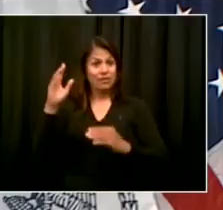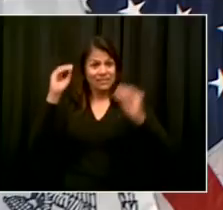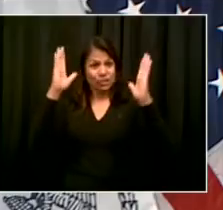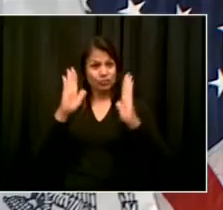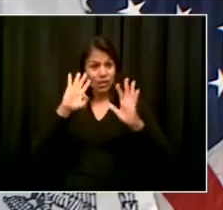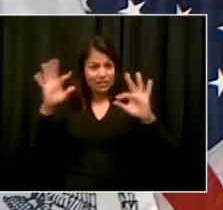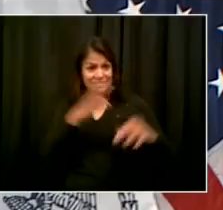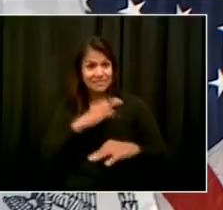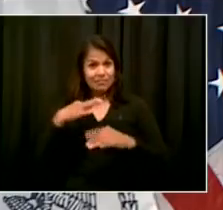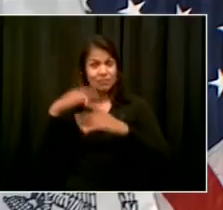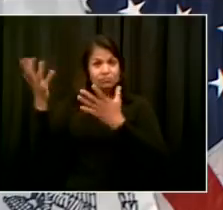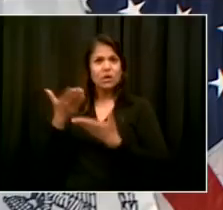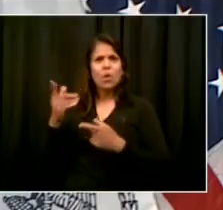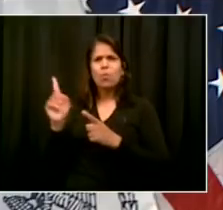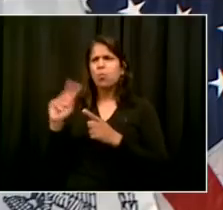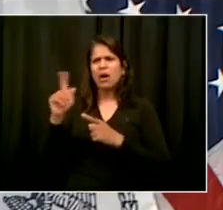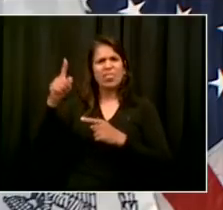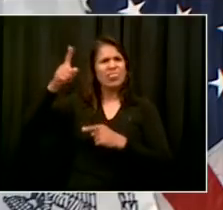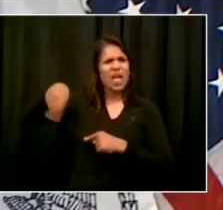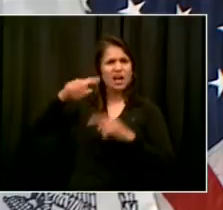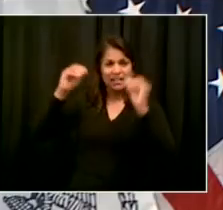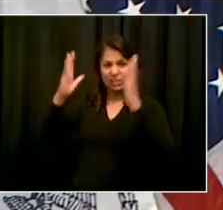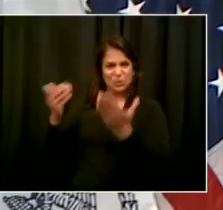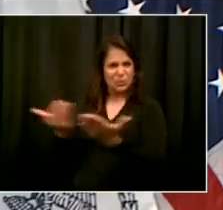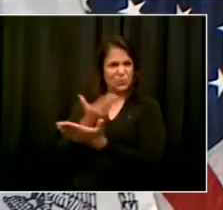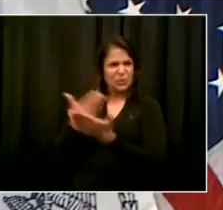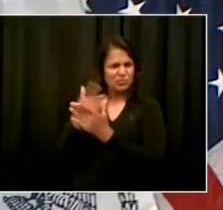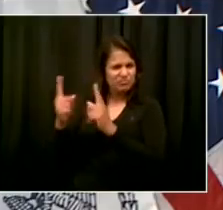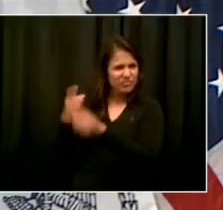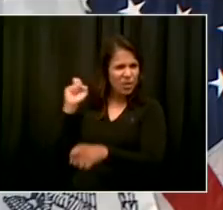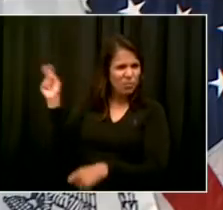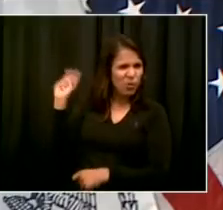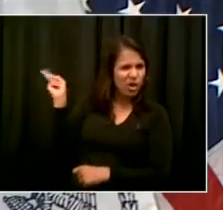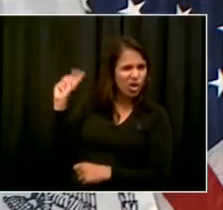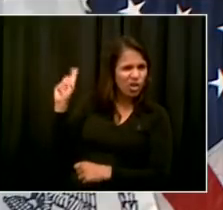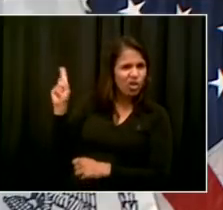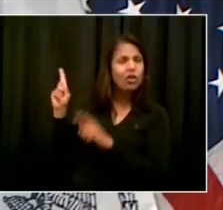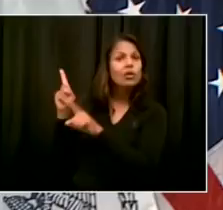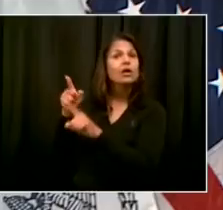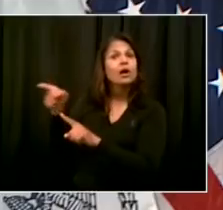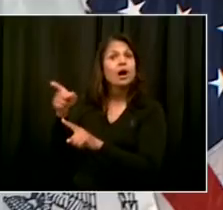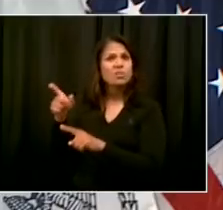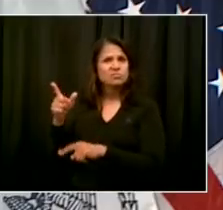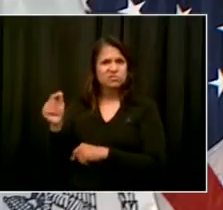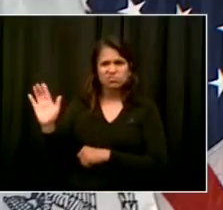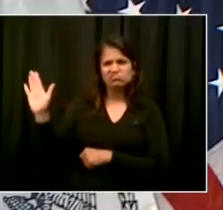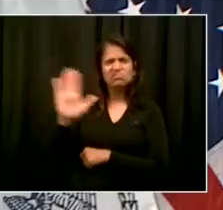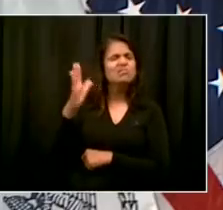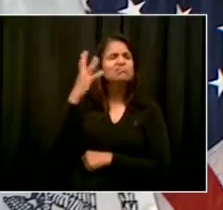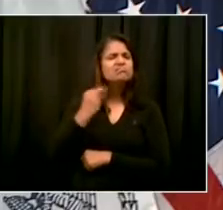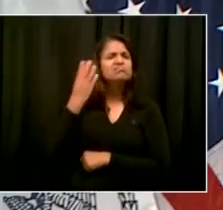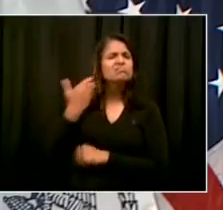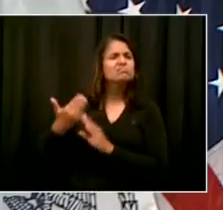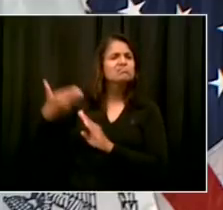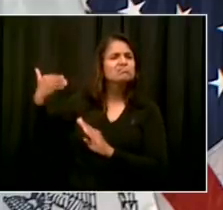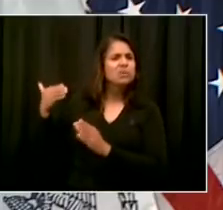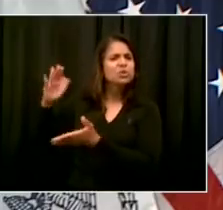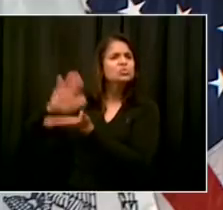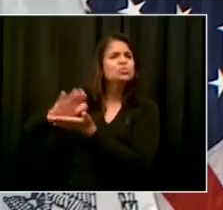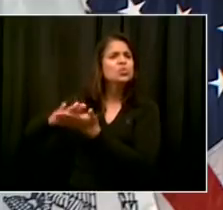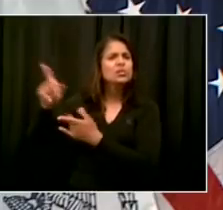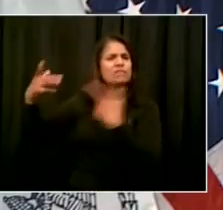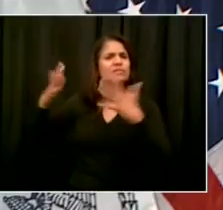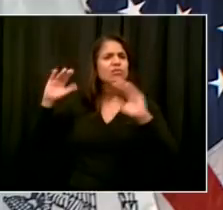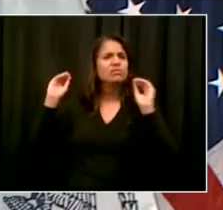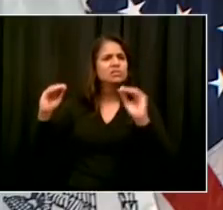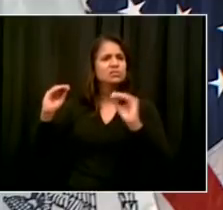are those roles no longer necessary? Yoat, I'll start, and I'll turn to the chancellor. You're talking about Department